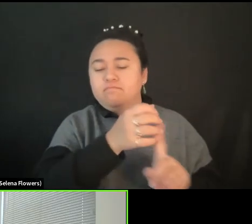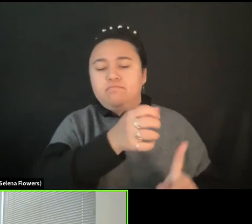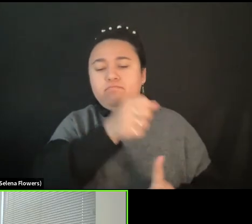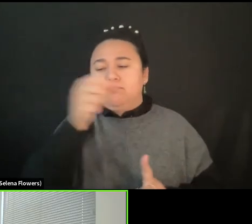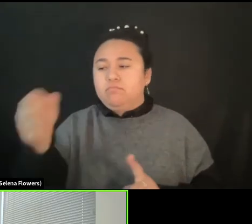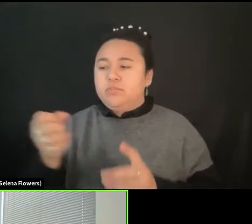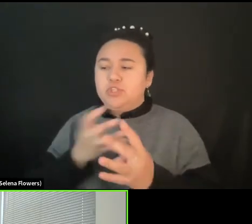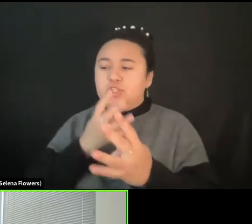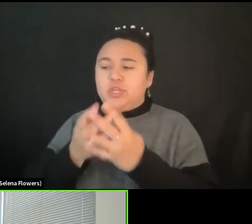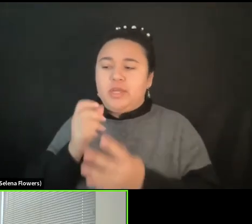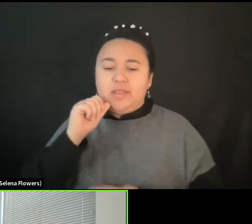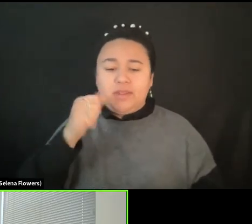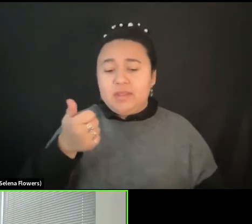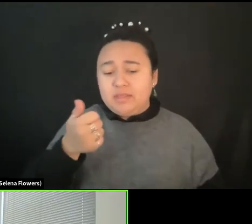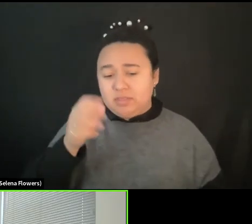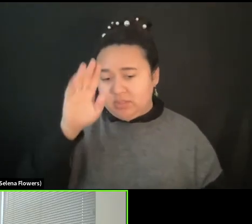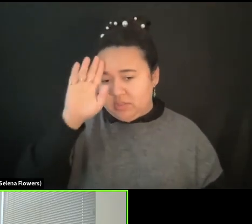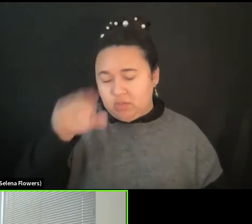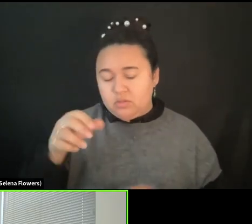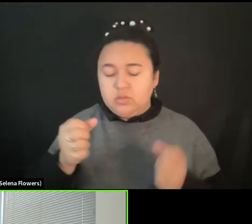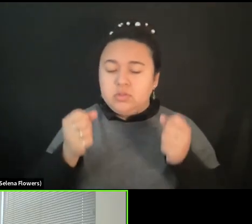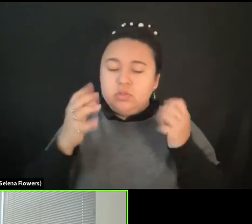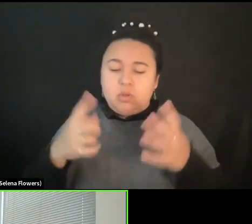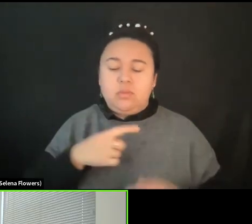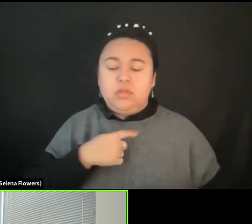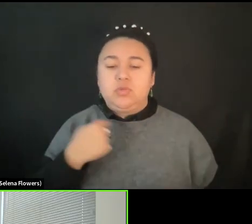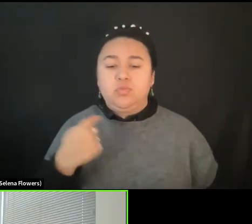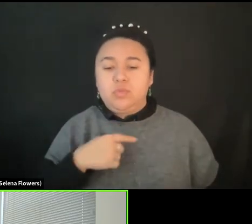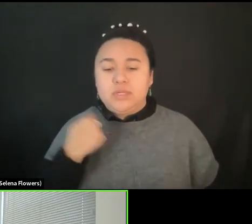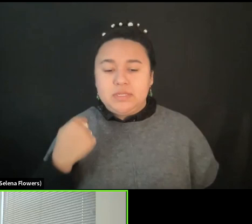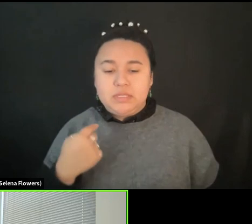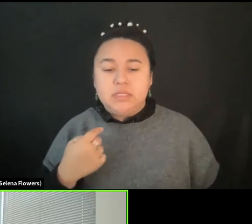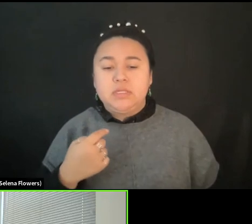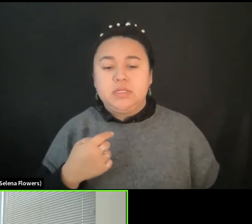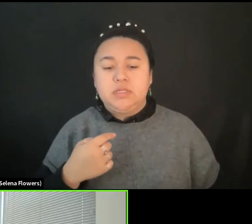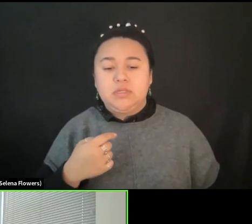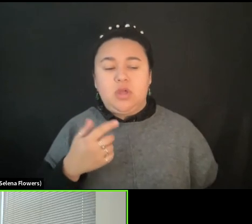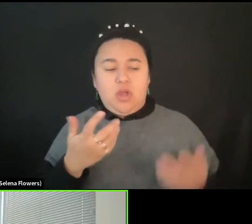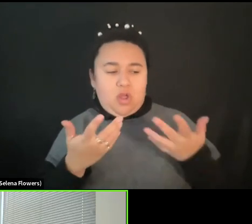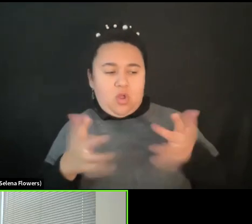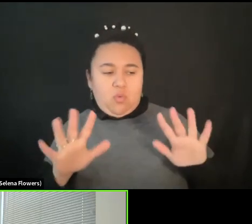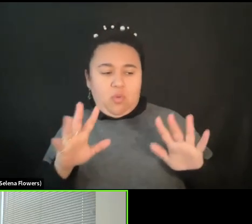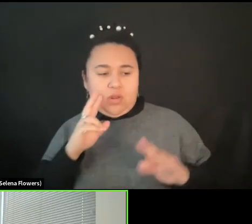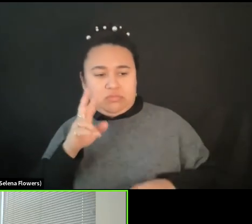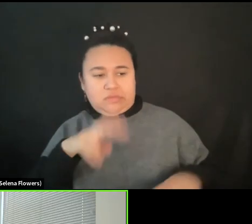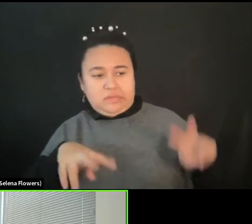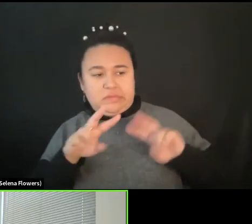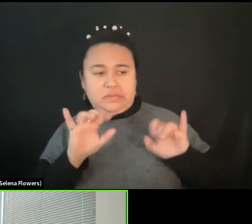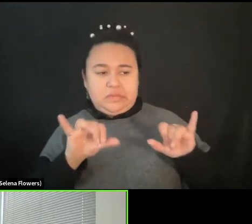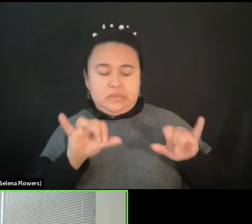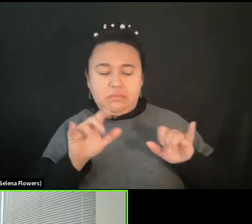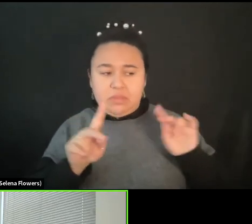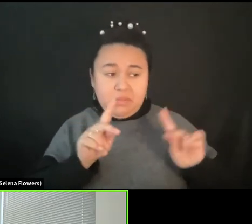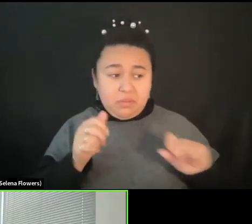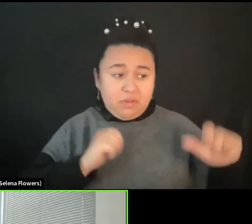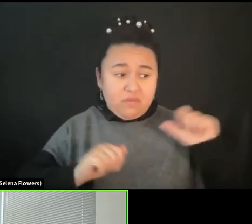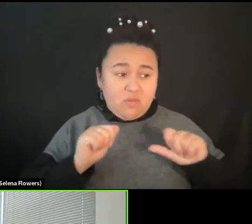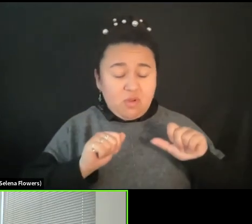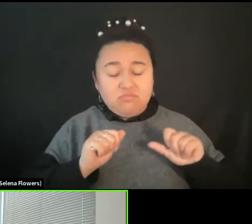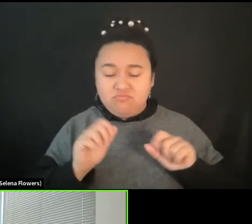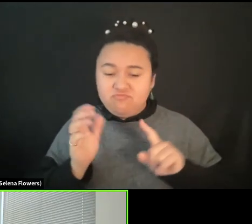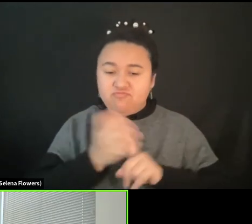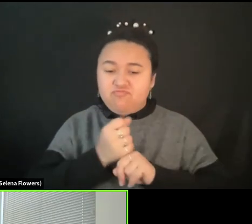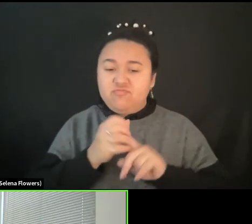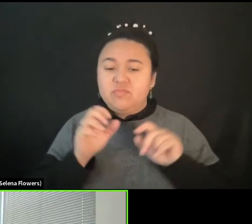that you know so much is at stake. And I know it's easy for those of us sitting here comfortably